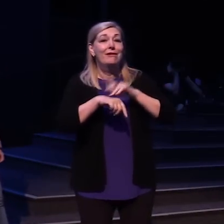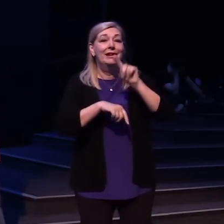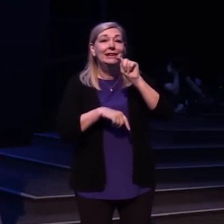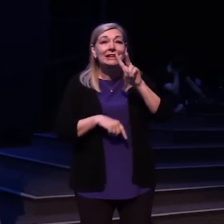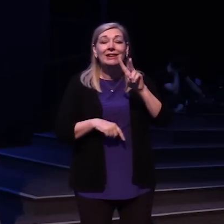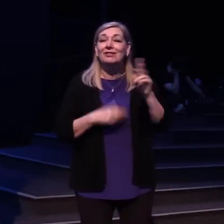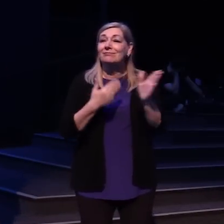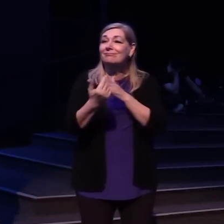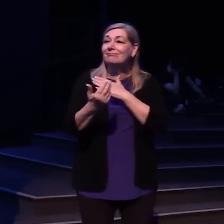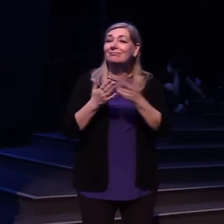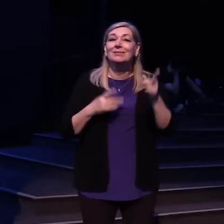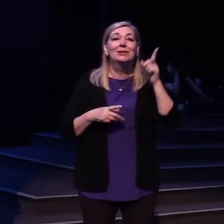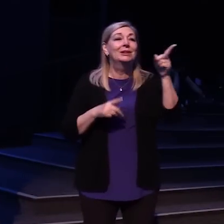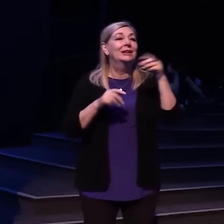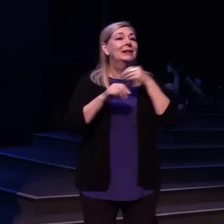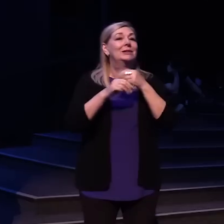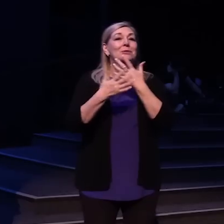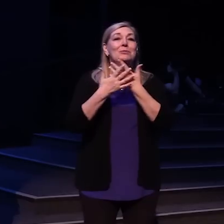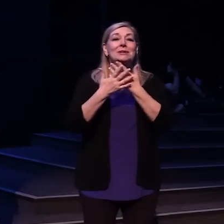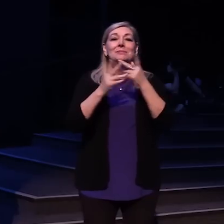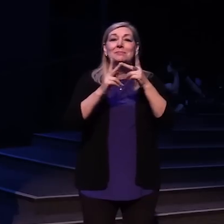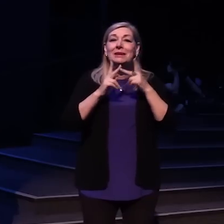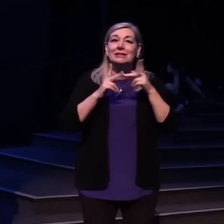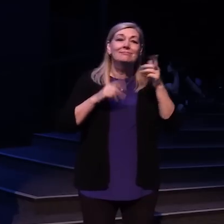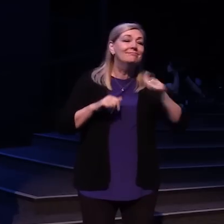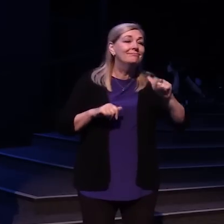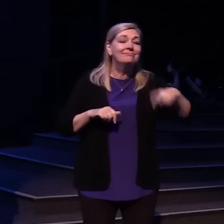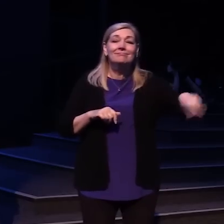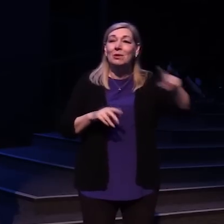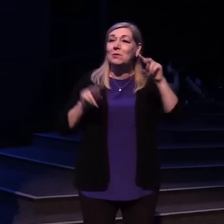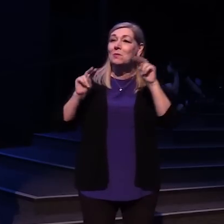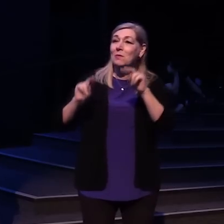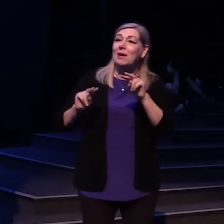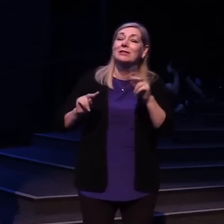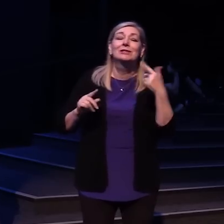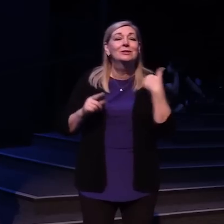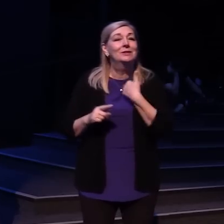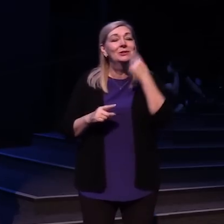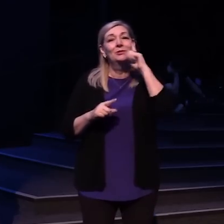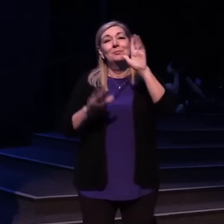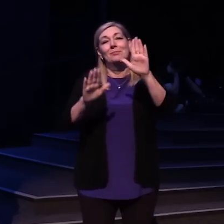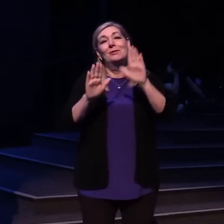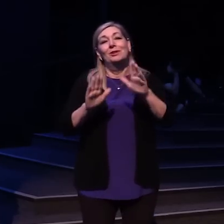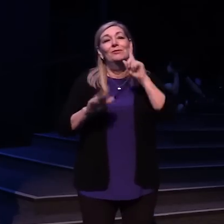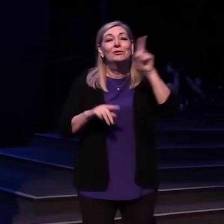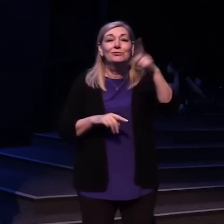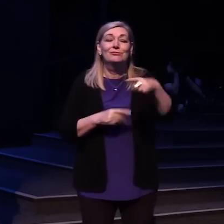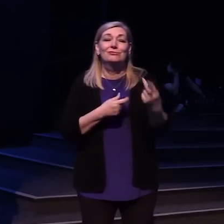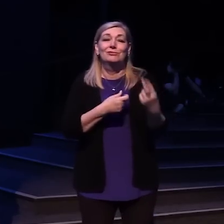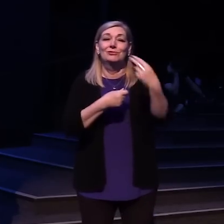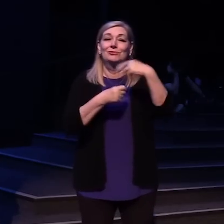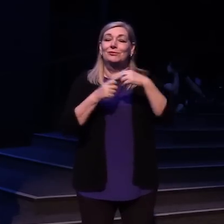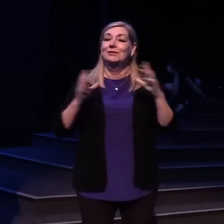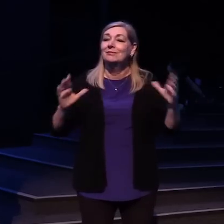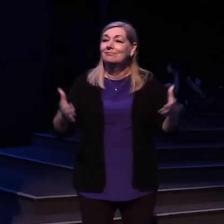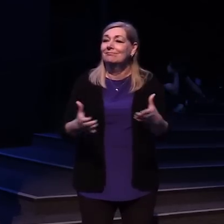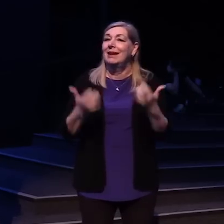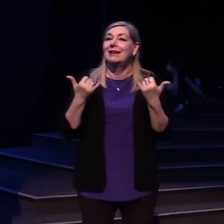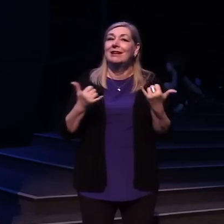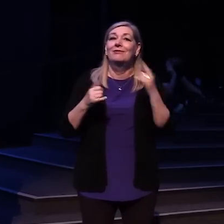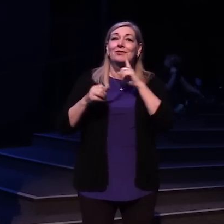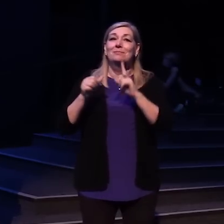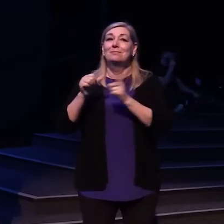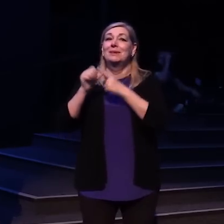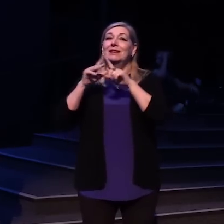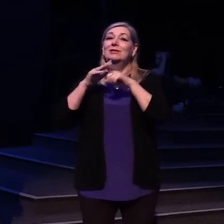a gathering at a prison campus we're so glad you're joining us we thought it would be amazing if we joined in together at the beginning of service